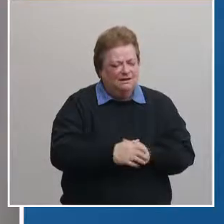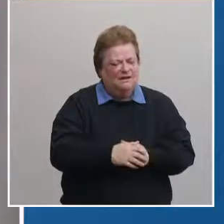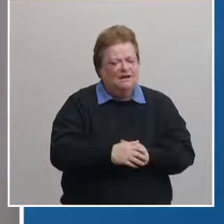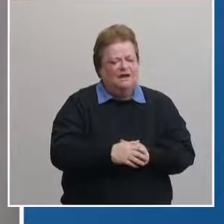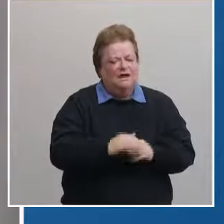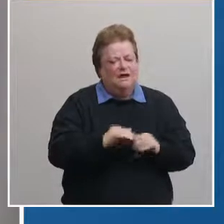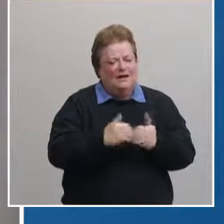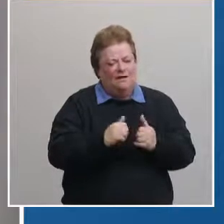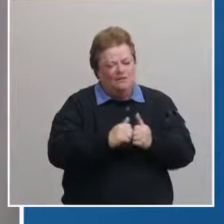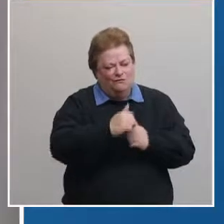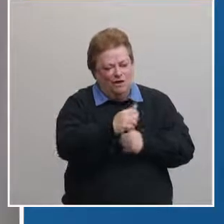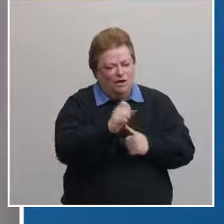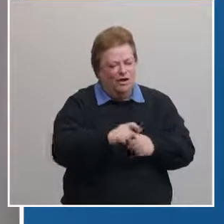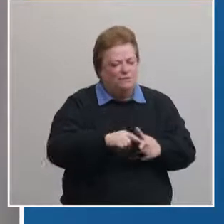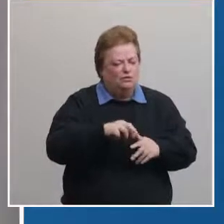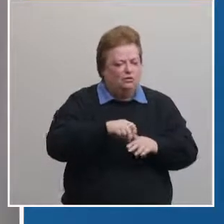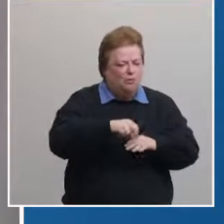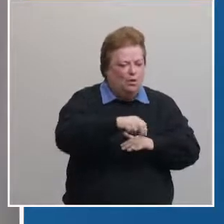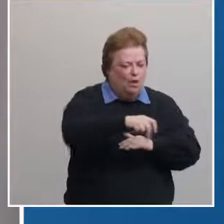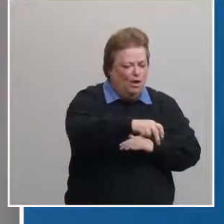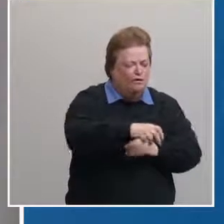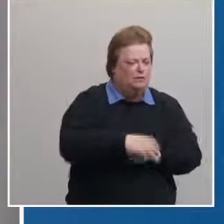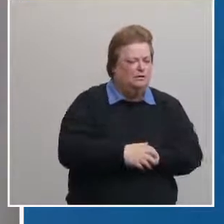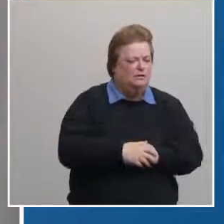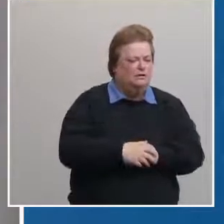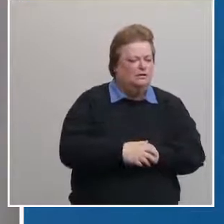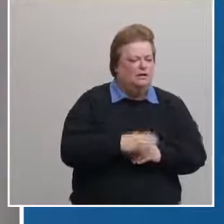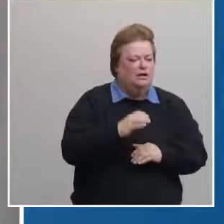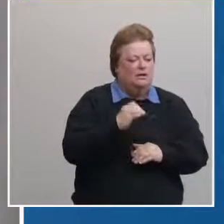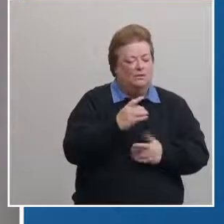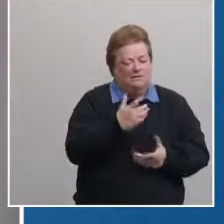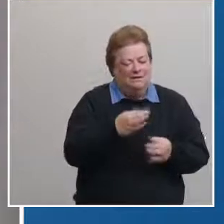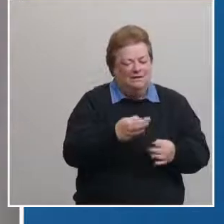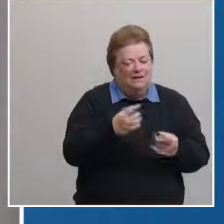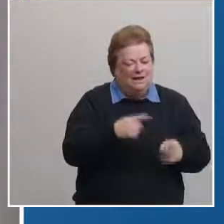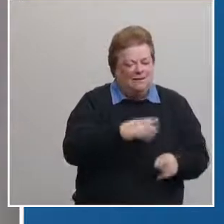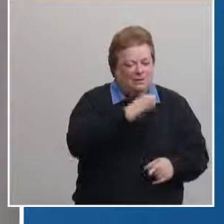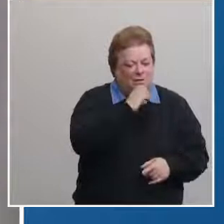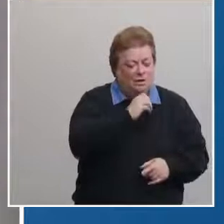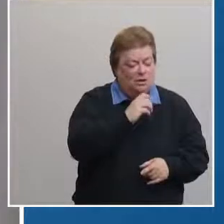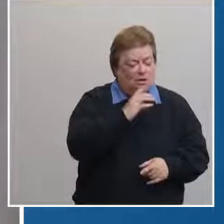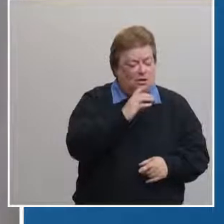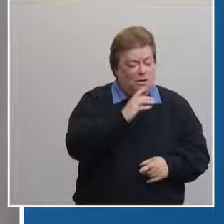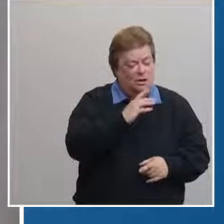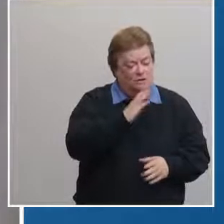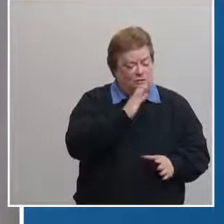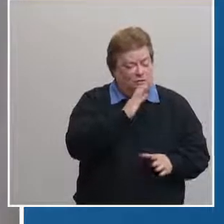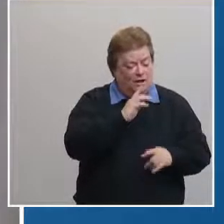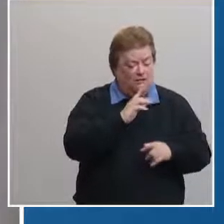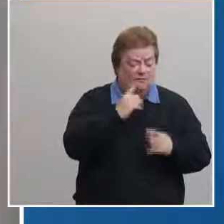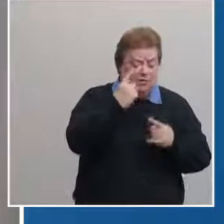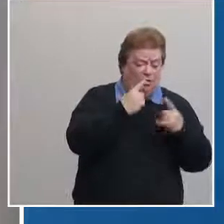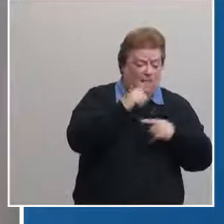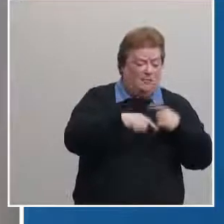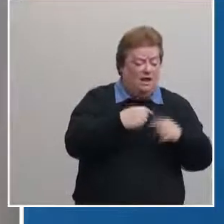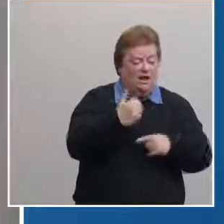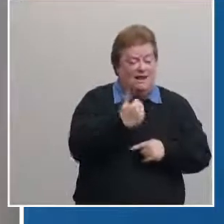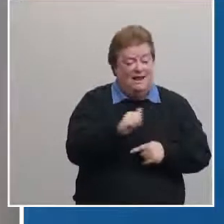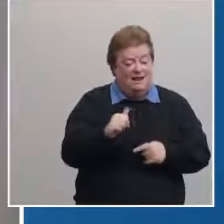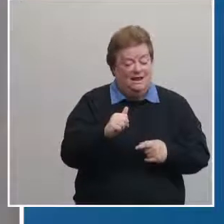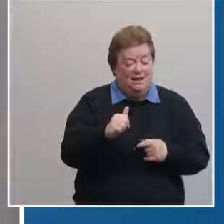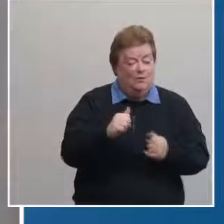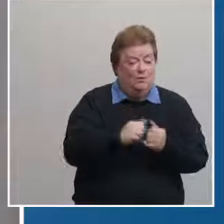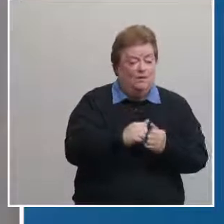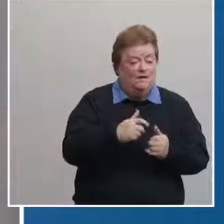walk you know if they are disabled or if if they are older our drive-through vaccination sites something that's being discussed or